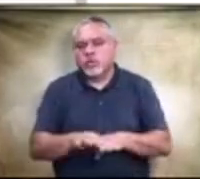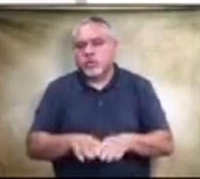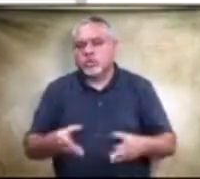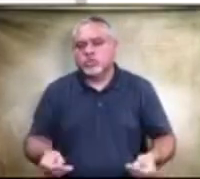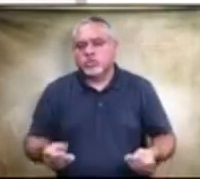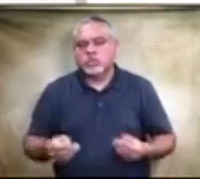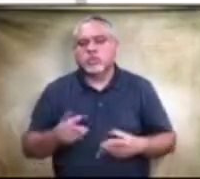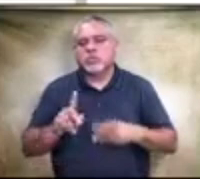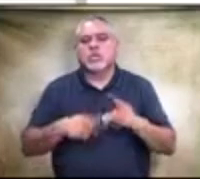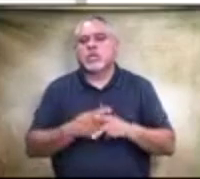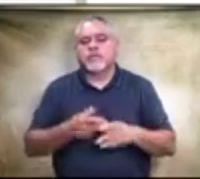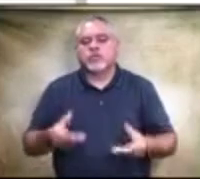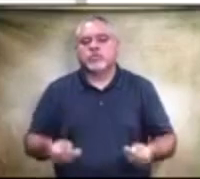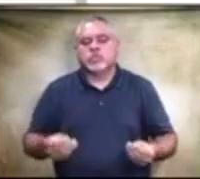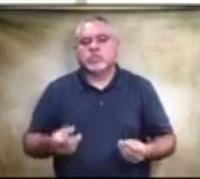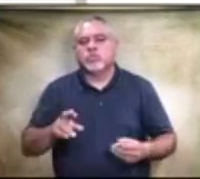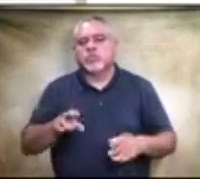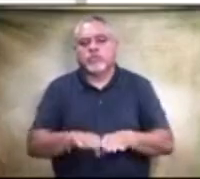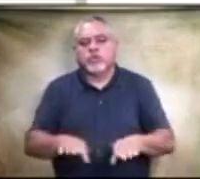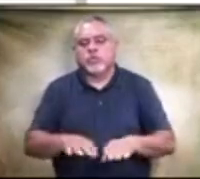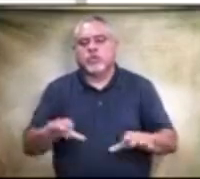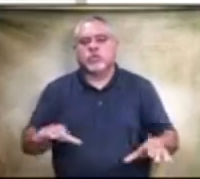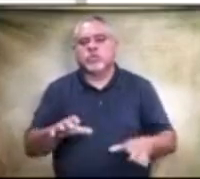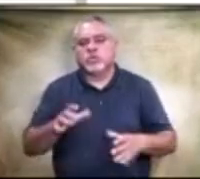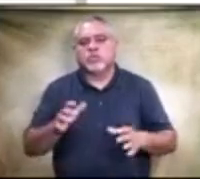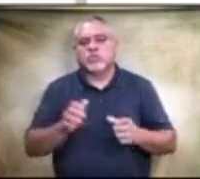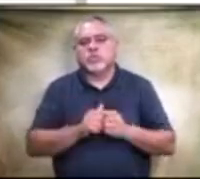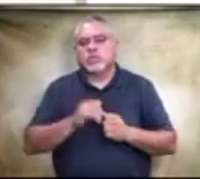of uh cushioning or flooring are we going back with with this proposal